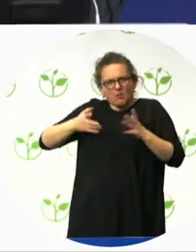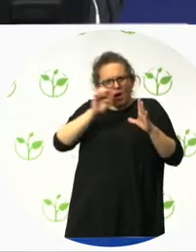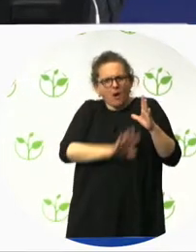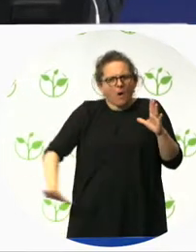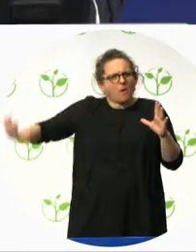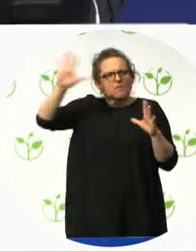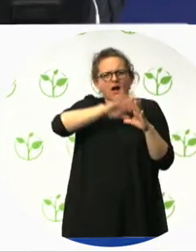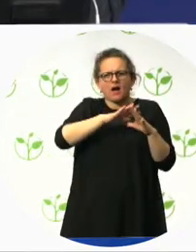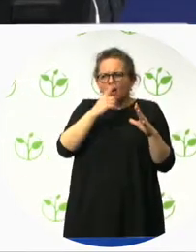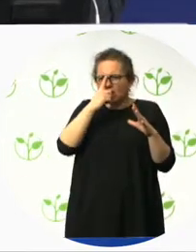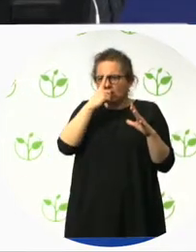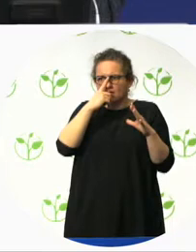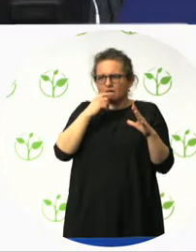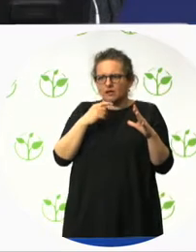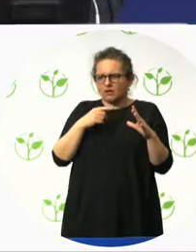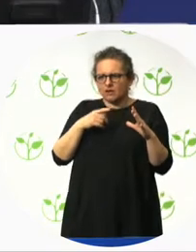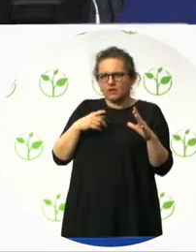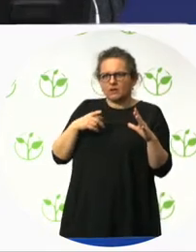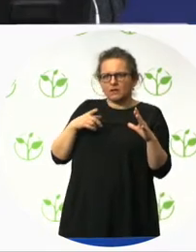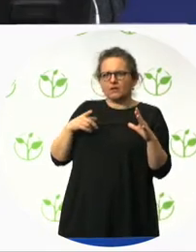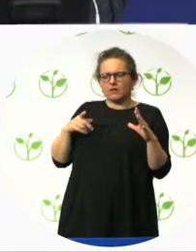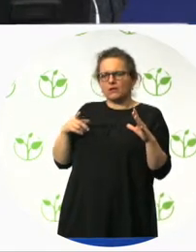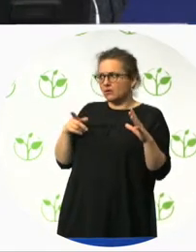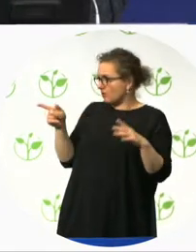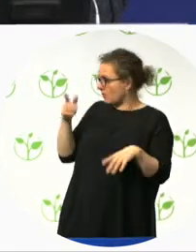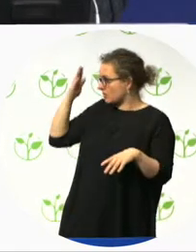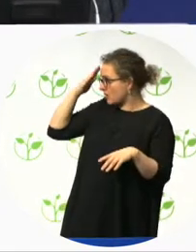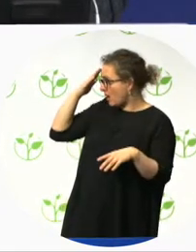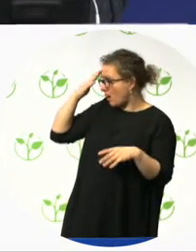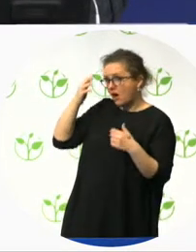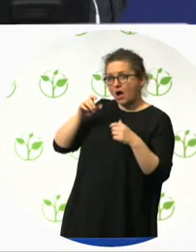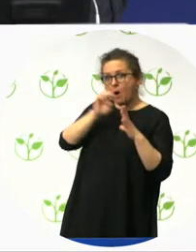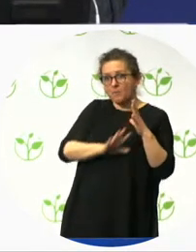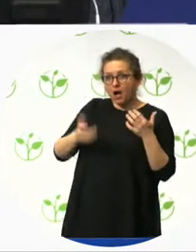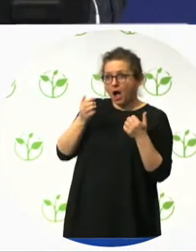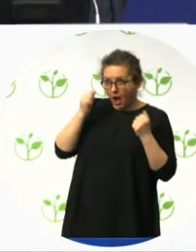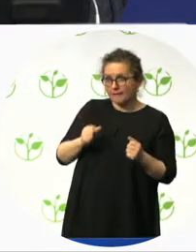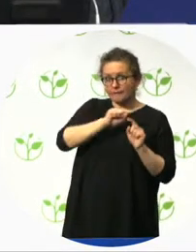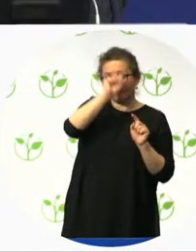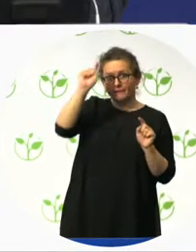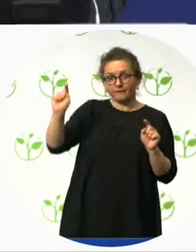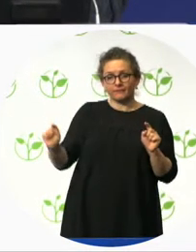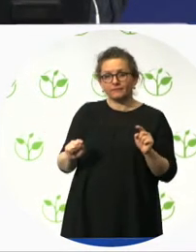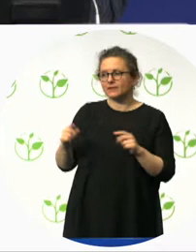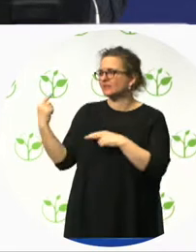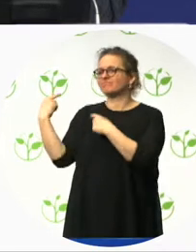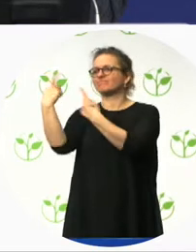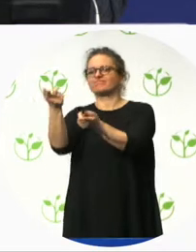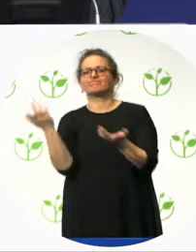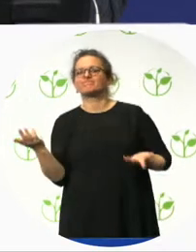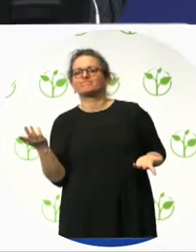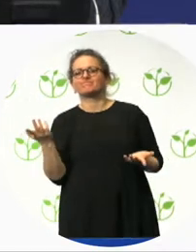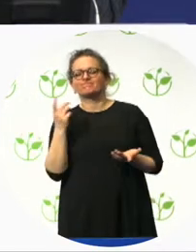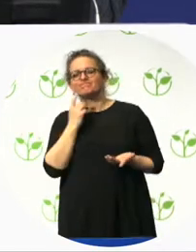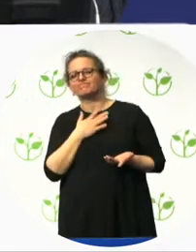We have no plan for this, but we are working with this. We are in the process and we think that will be